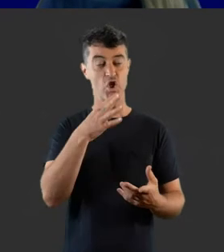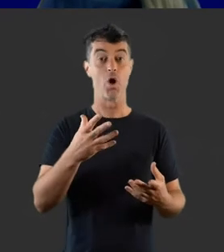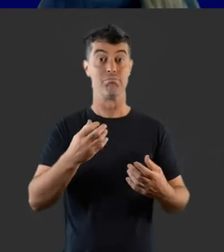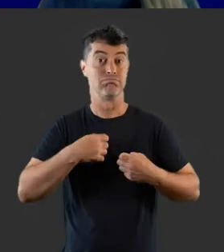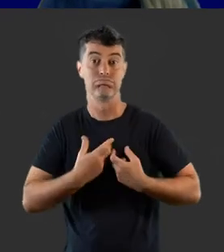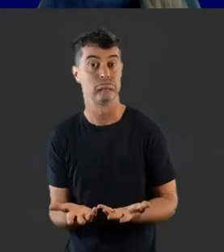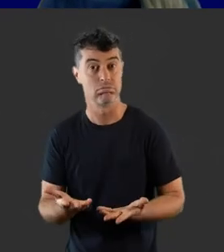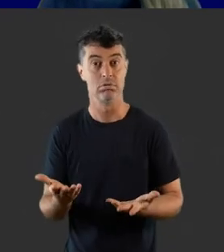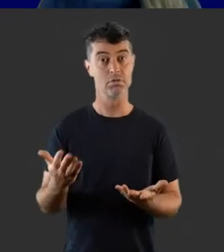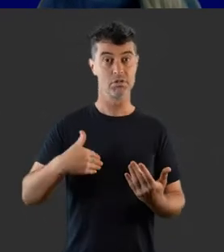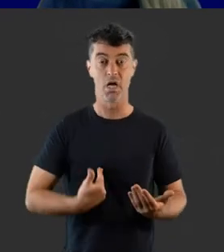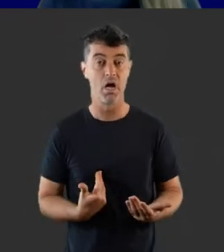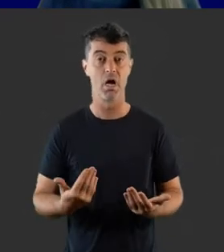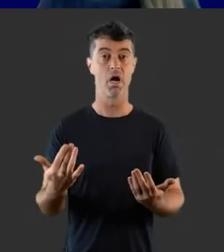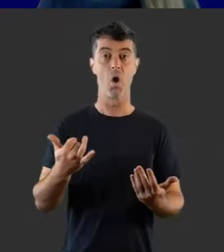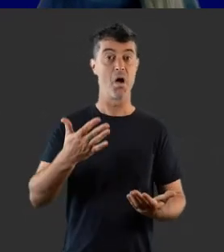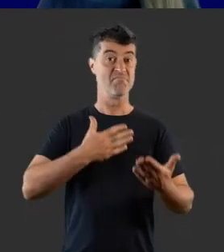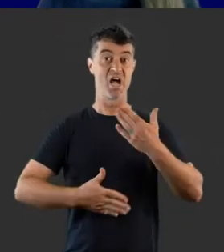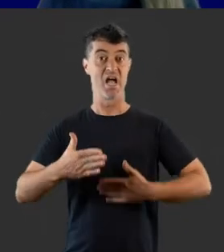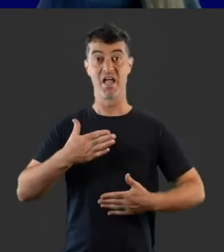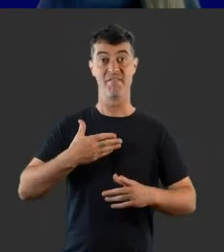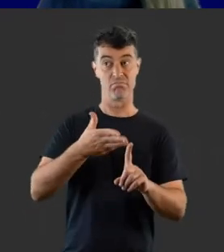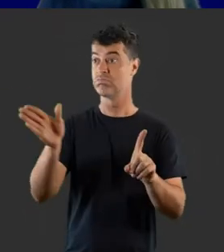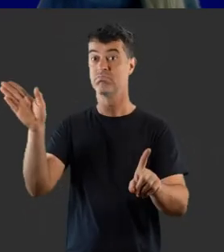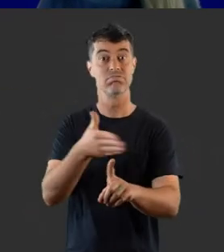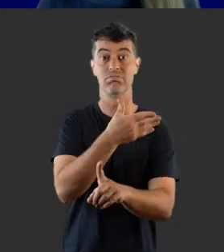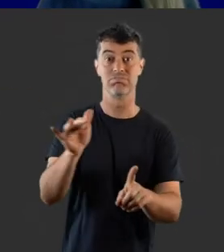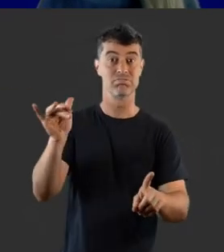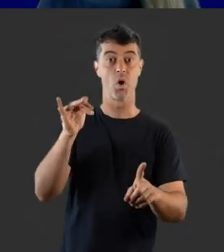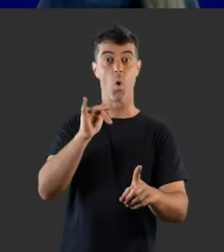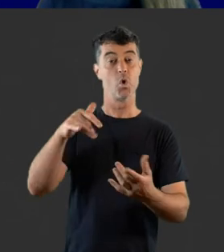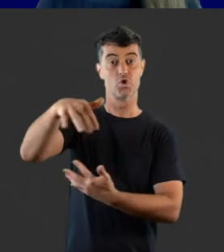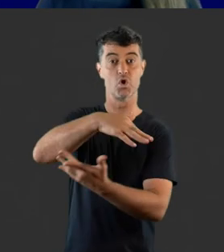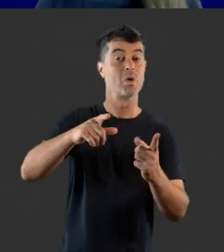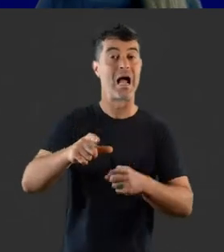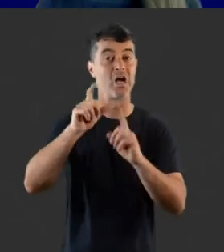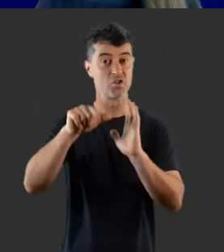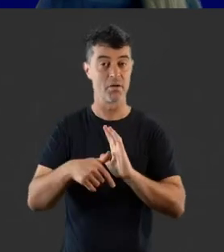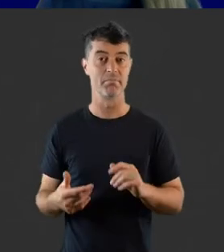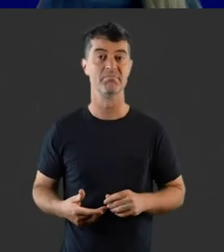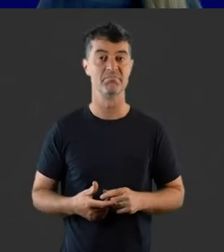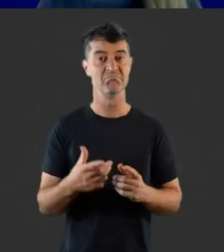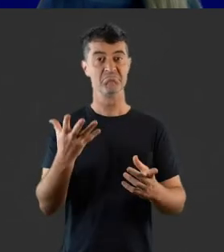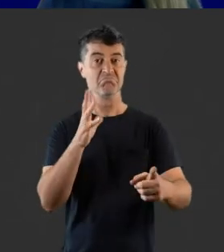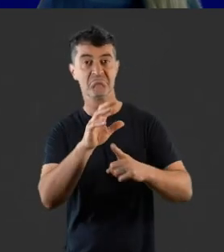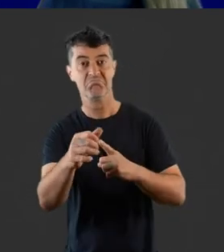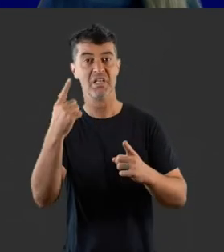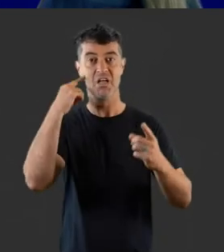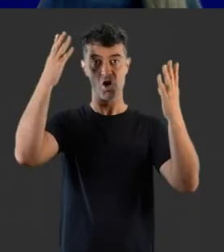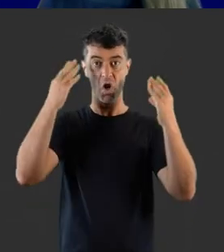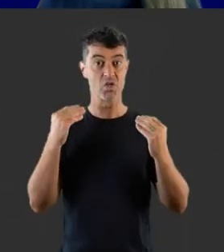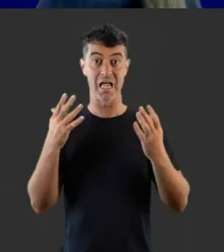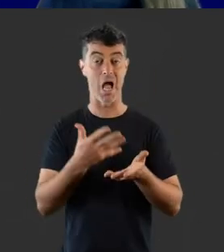exhaustion, behavioural or social difficulties. How is hearing loss detected?